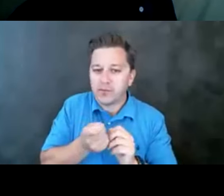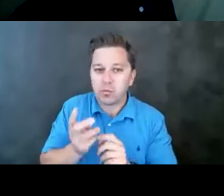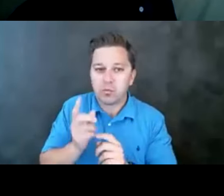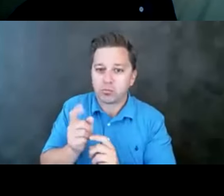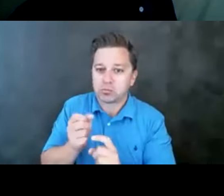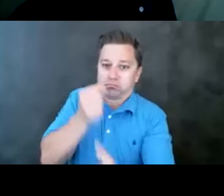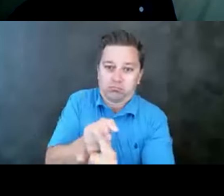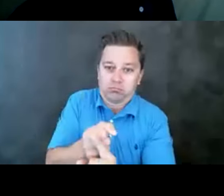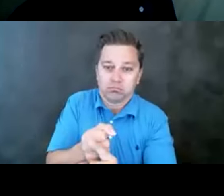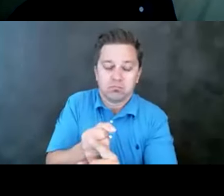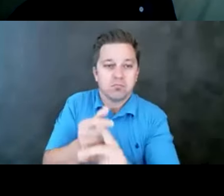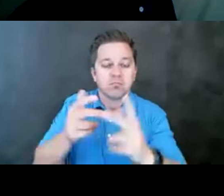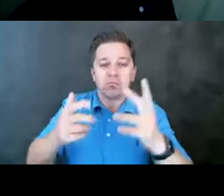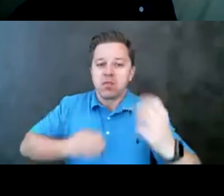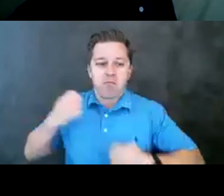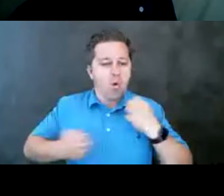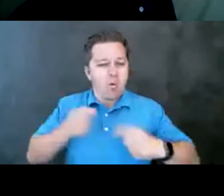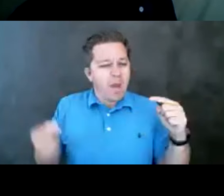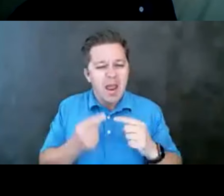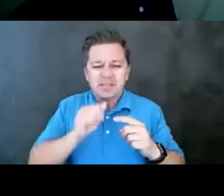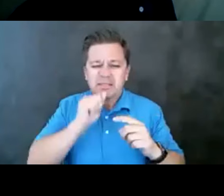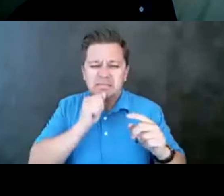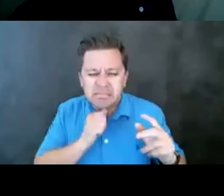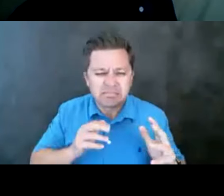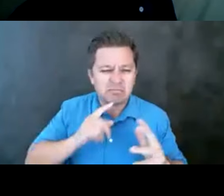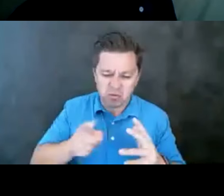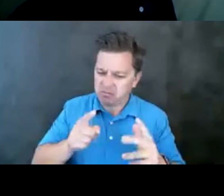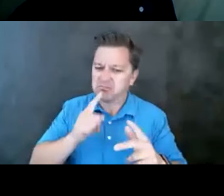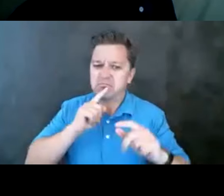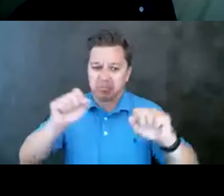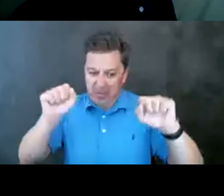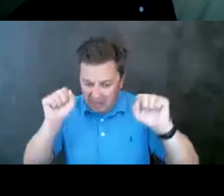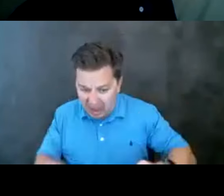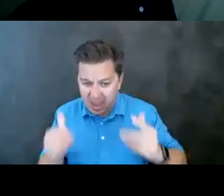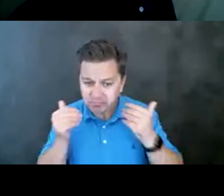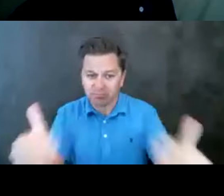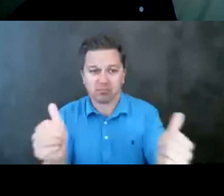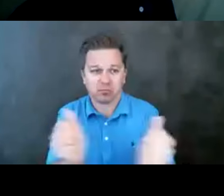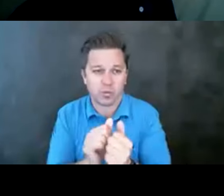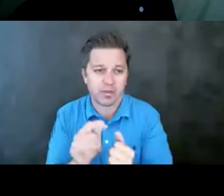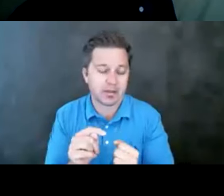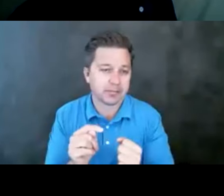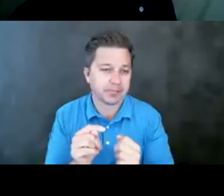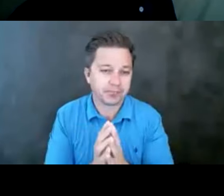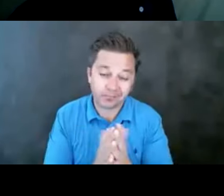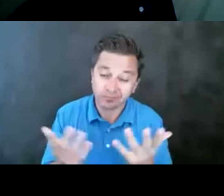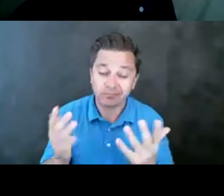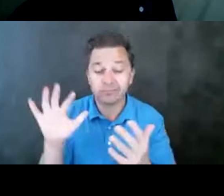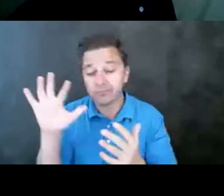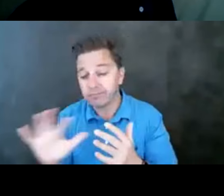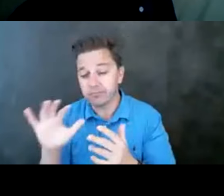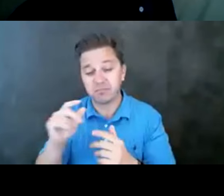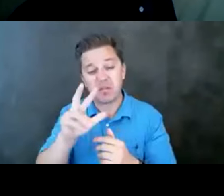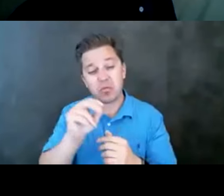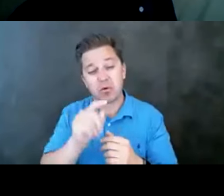pain that they're actually capable of going through a suicide attempt. And the estimates are anywhere from 30 to